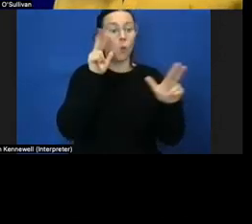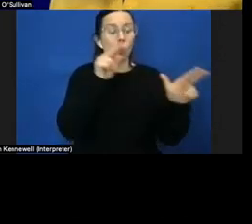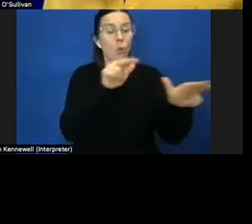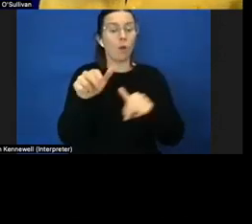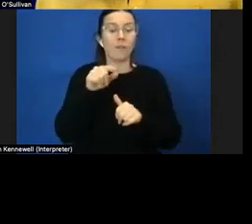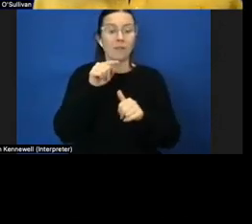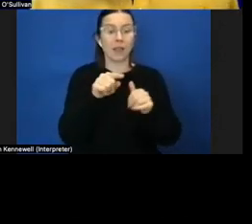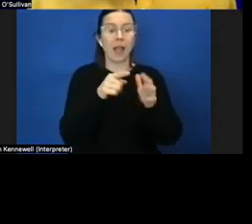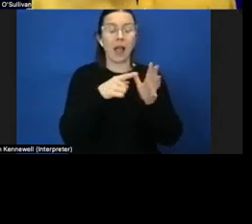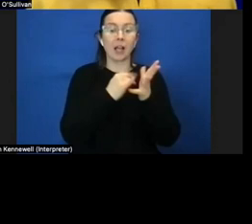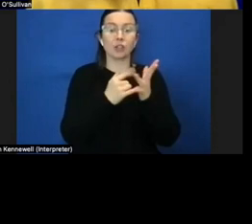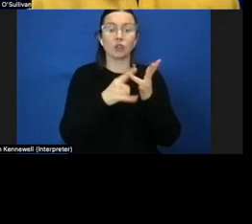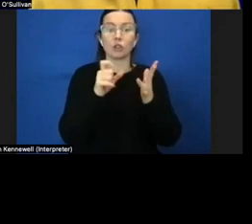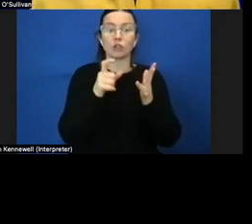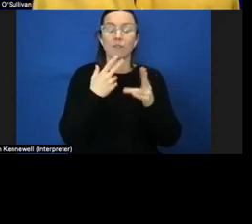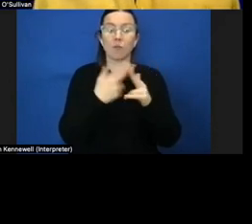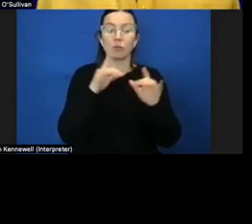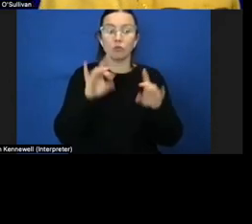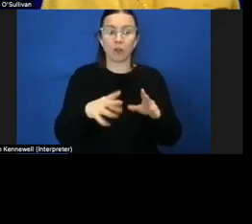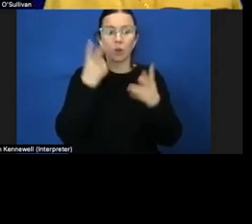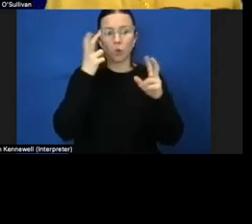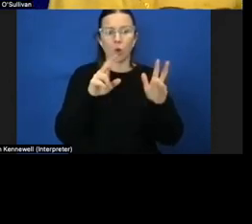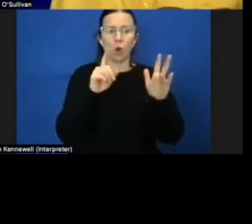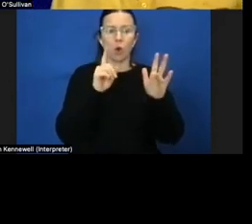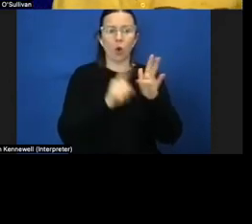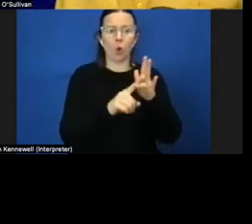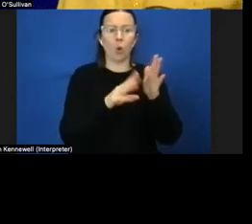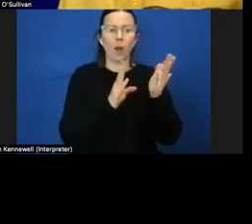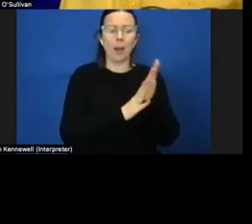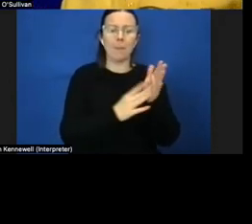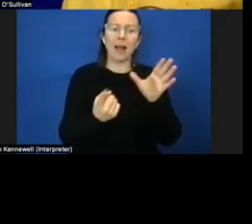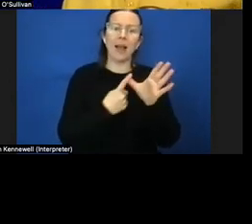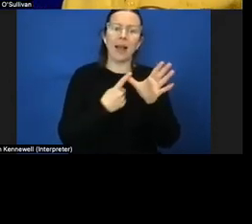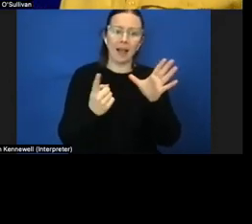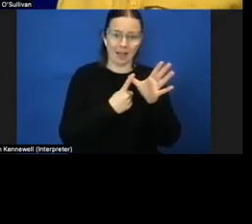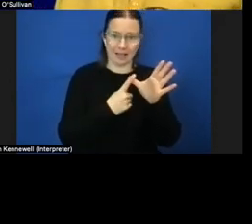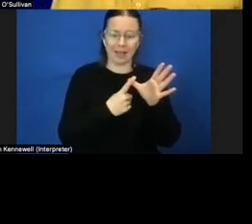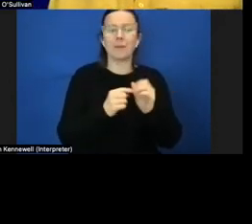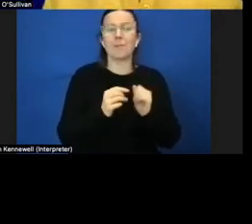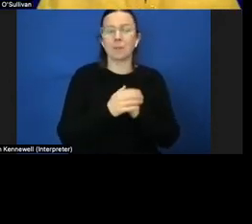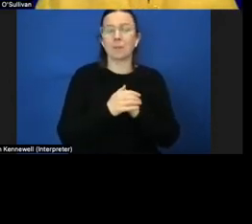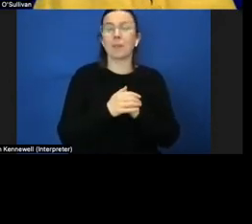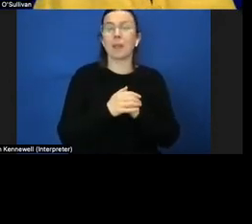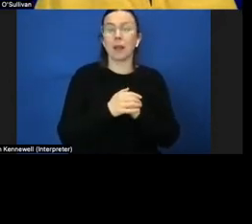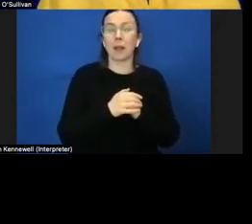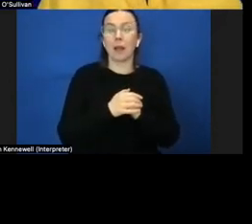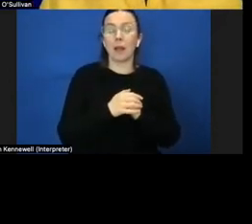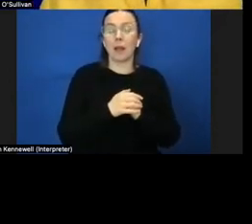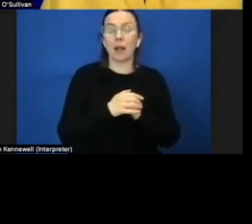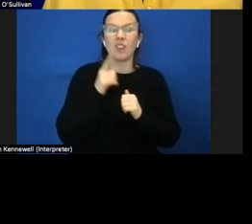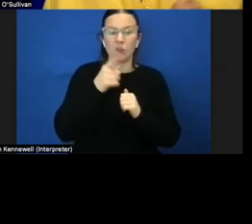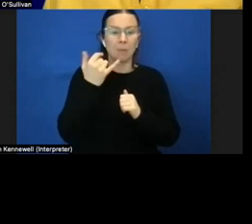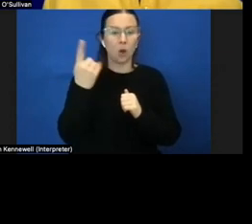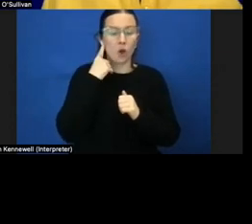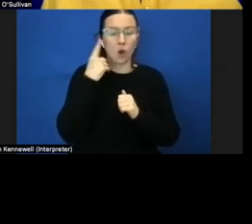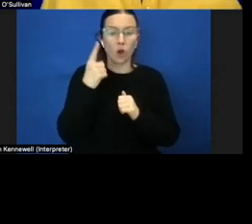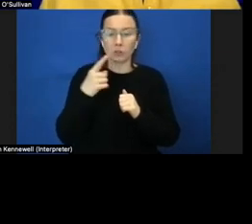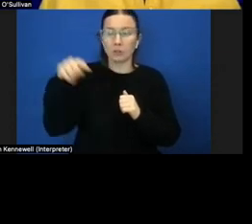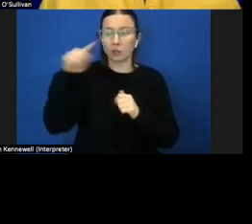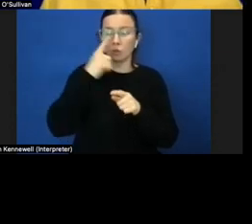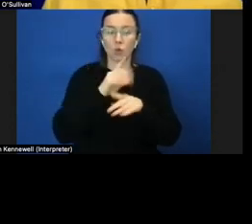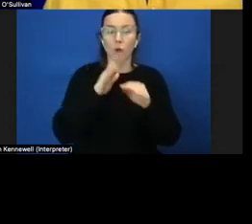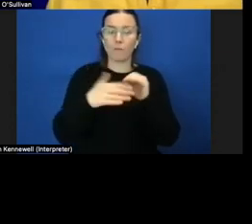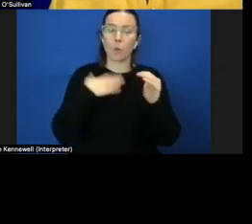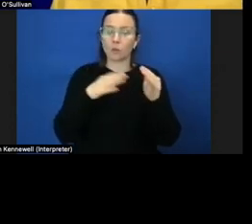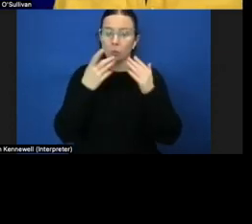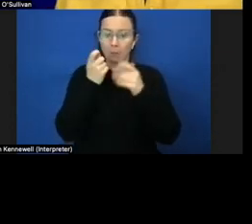association of australia is called the omaa and recently you may have heard people this talk of standardizing the qualification certification